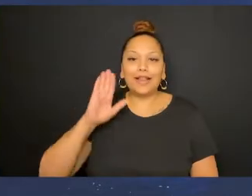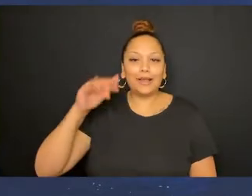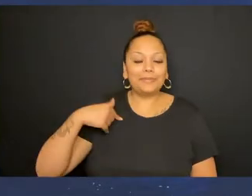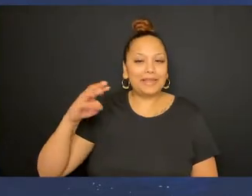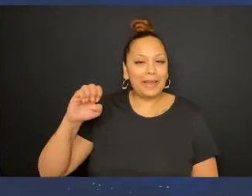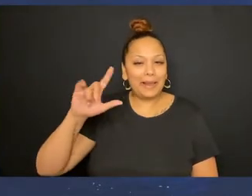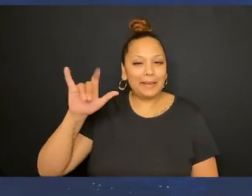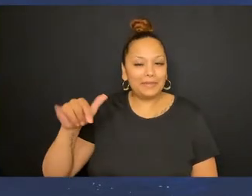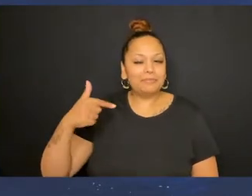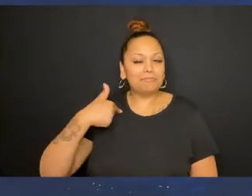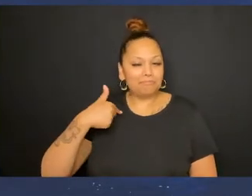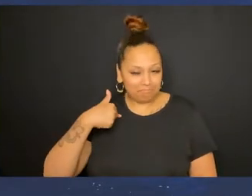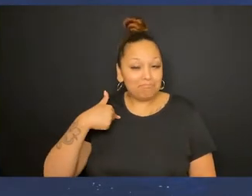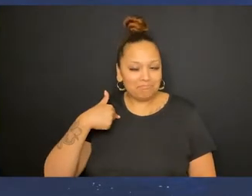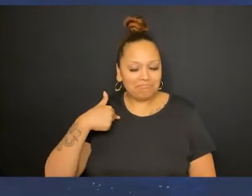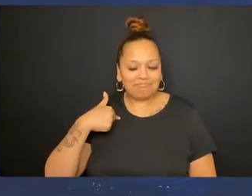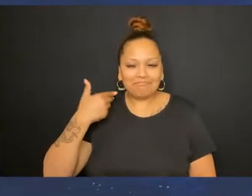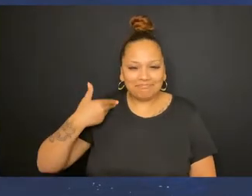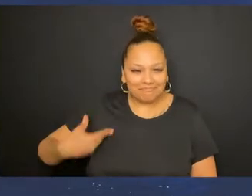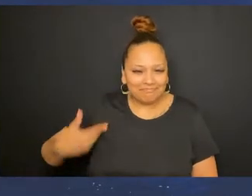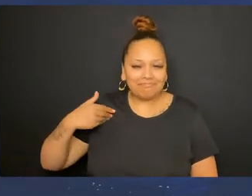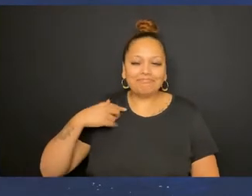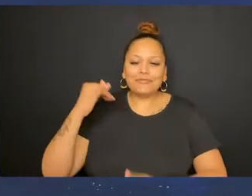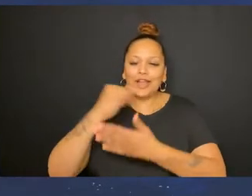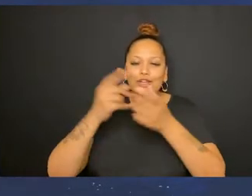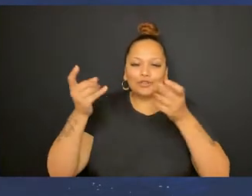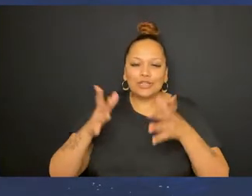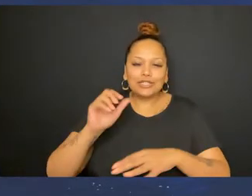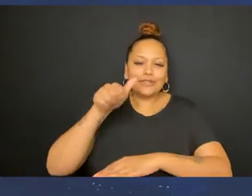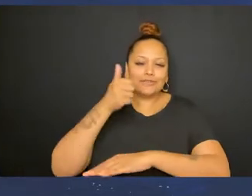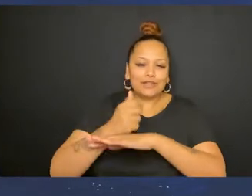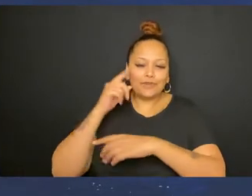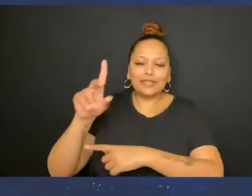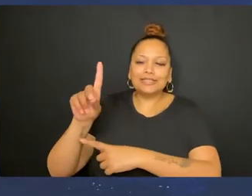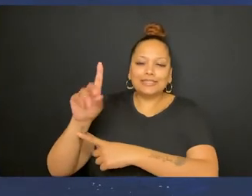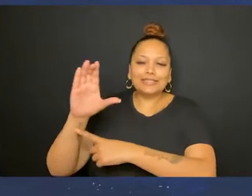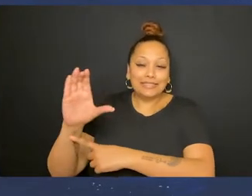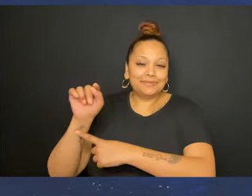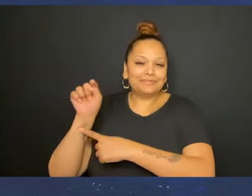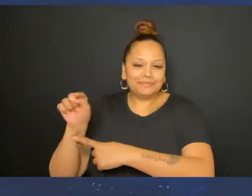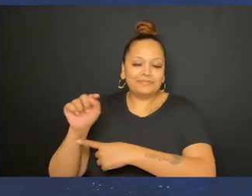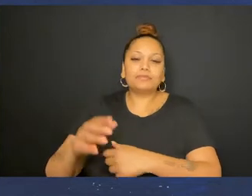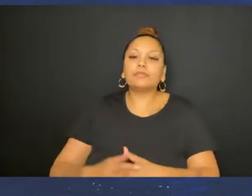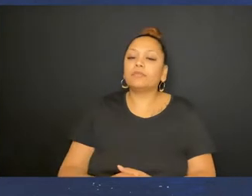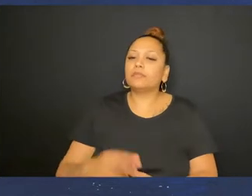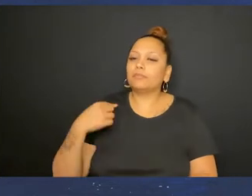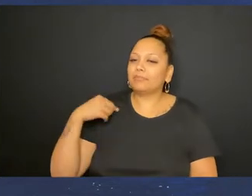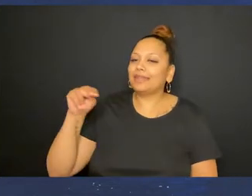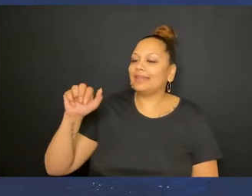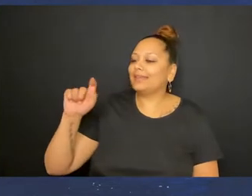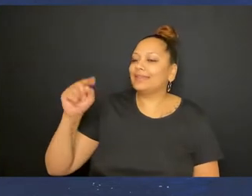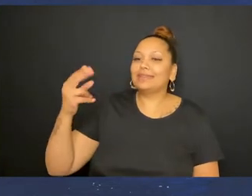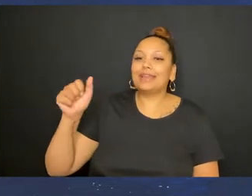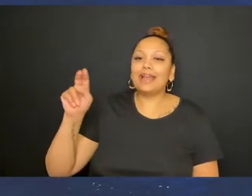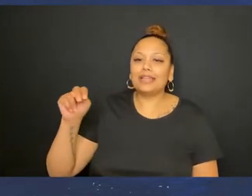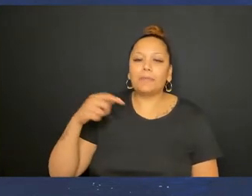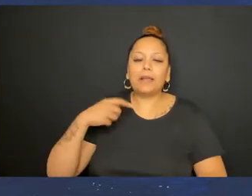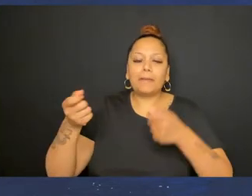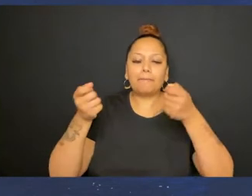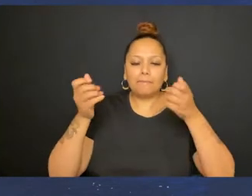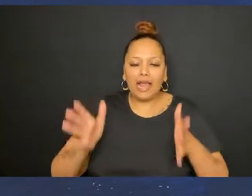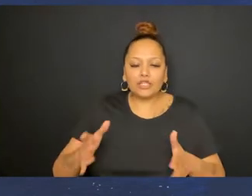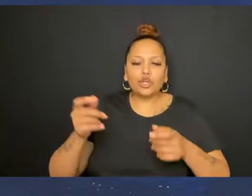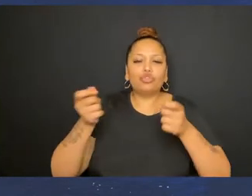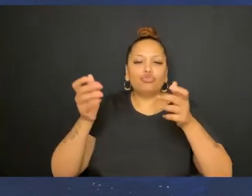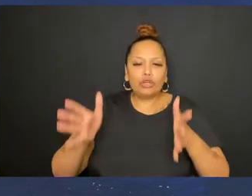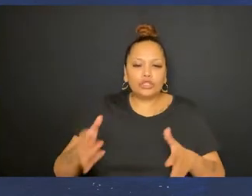Hi, I'm Emily Maxwell, and I am the Artistic Director and Founder of the Disability Collective. I'm Nathan Sartore, and I'm the